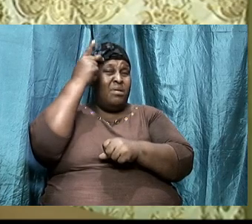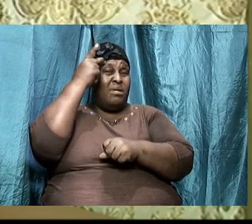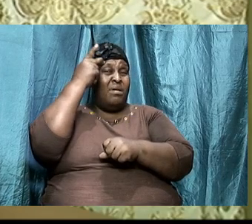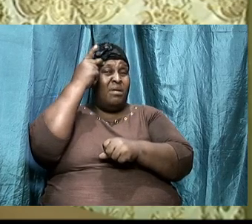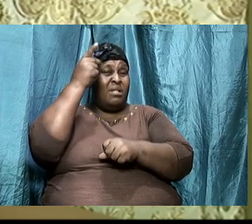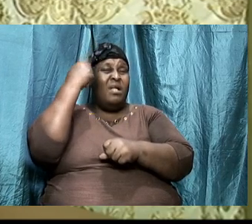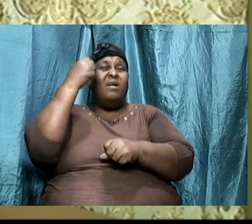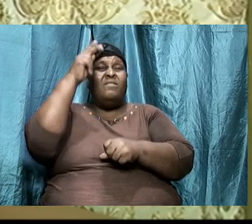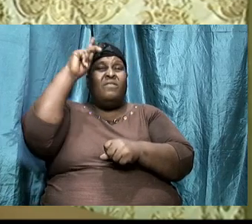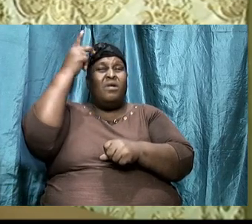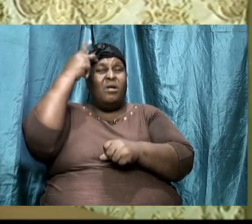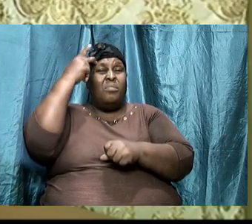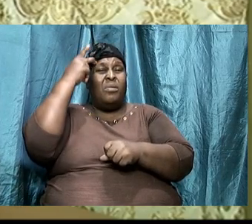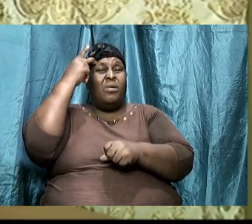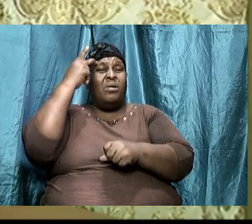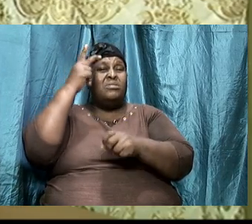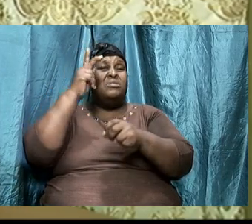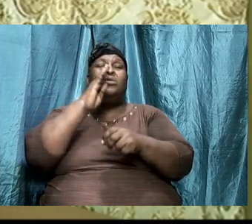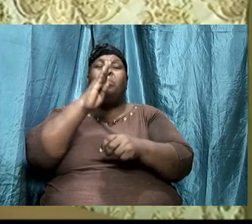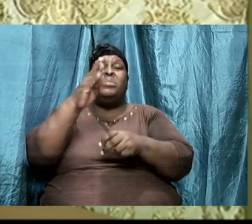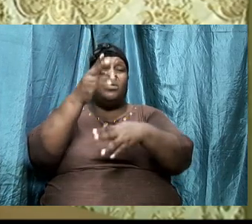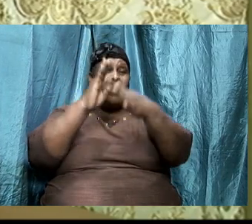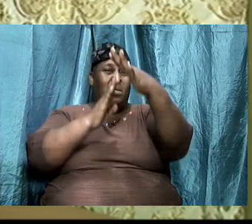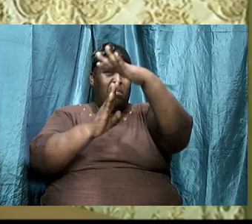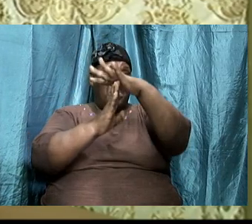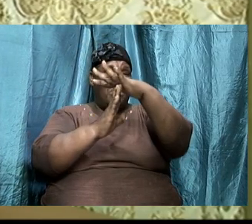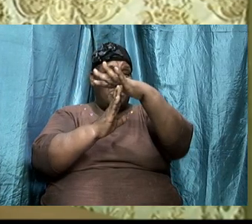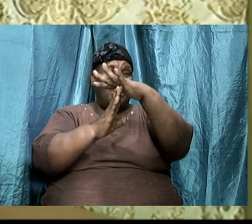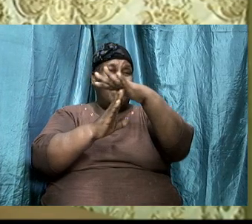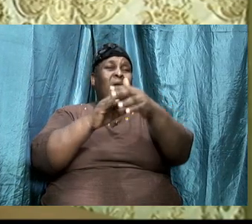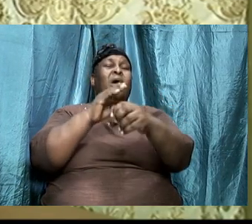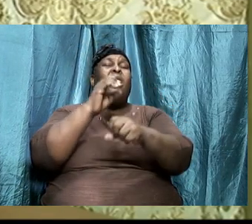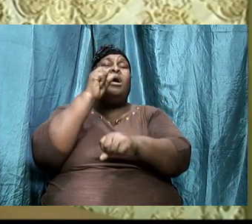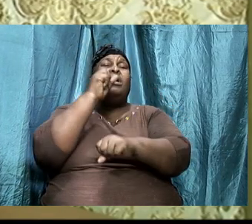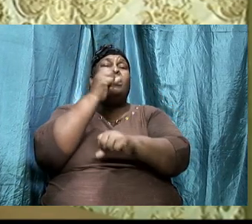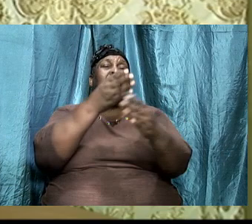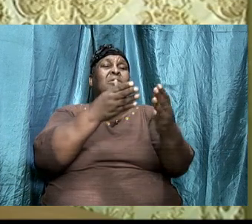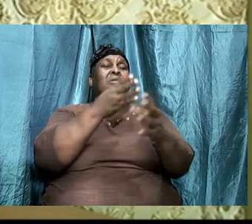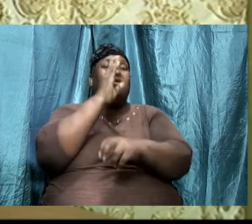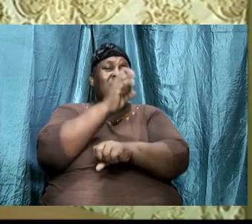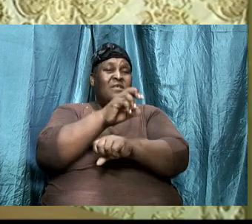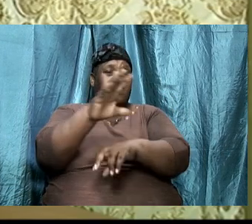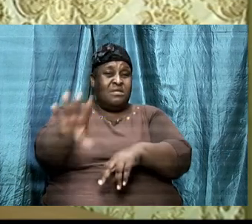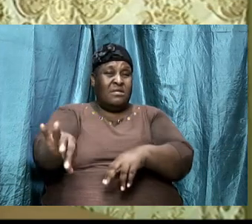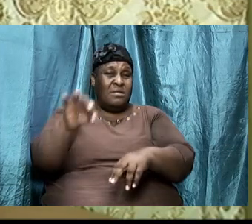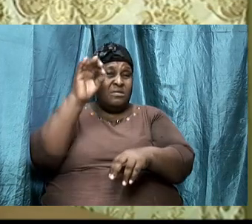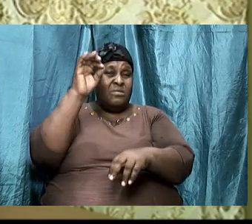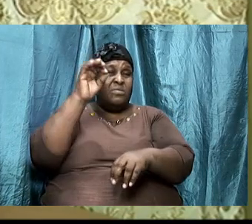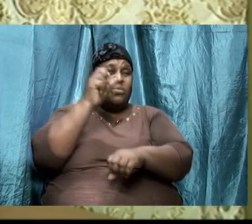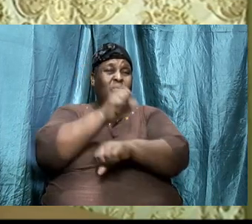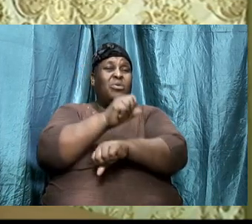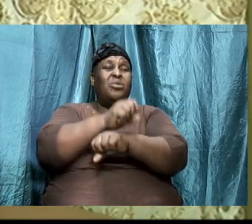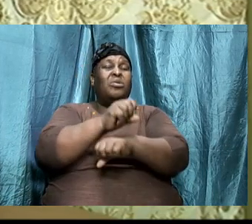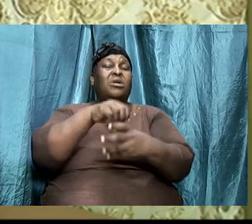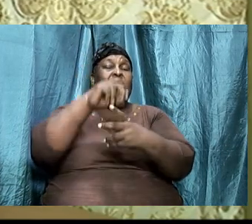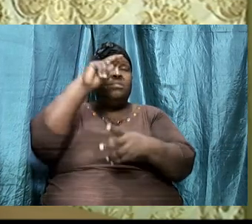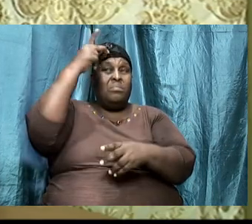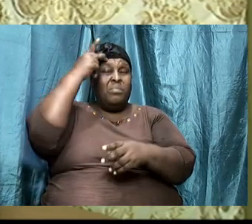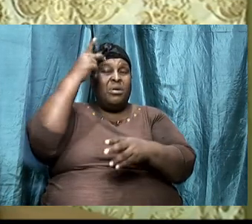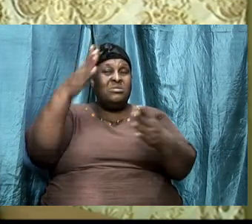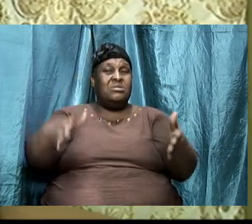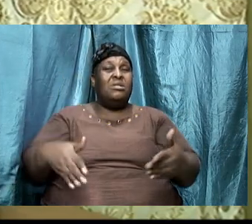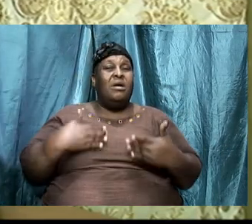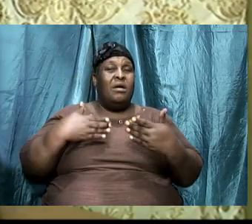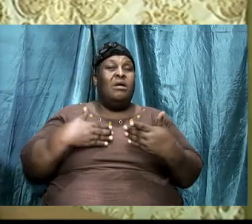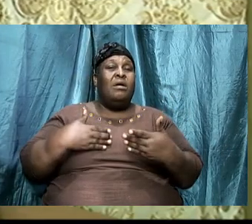power in his life but Jesus said to me and this was Paul relating his story now my